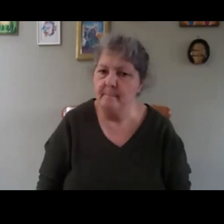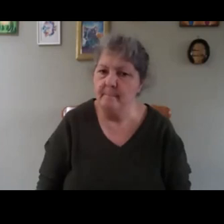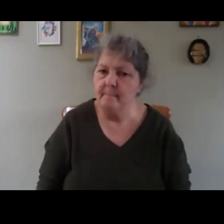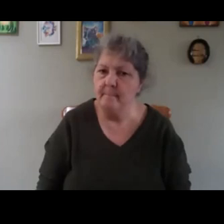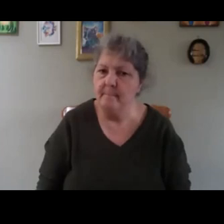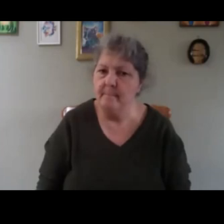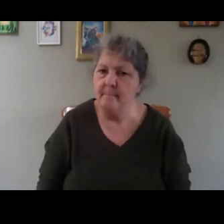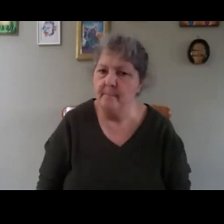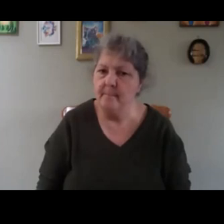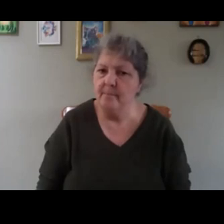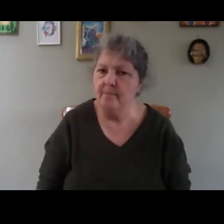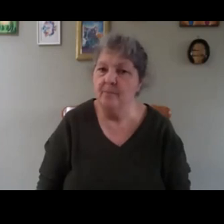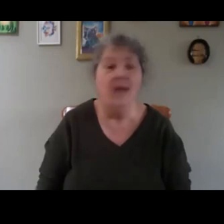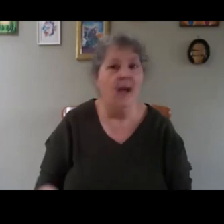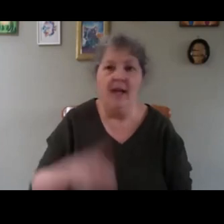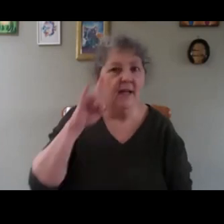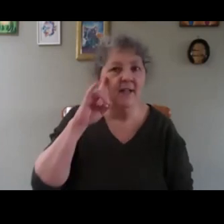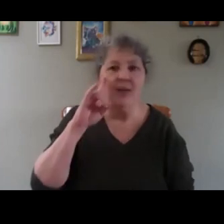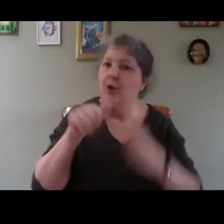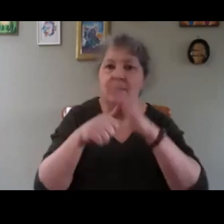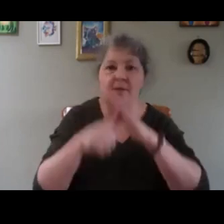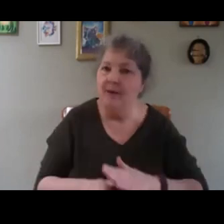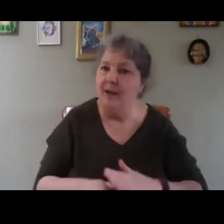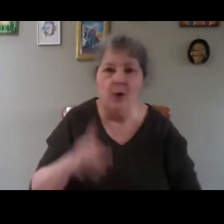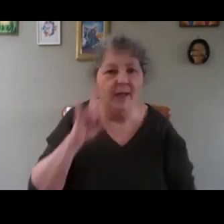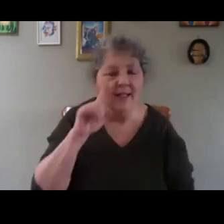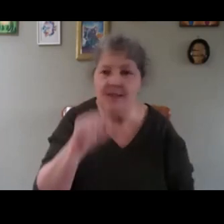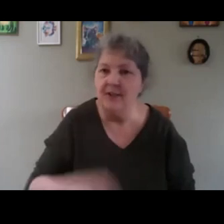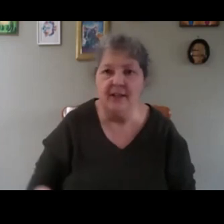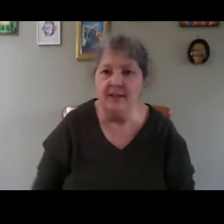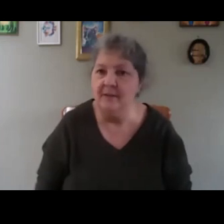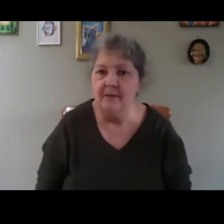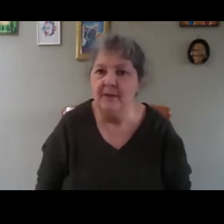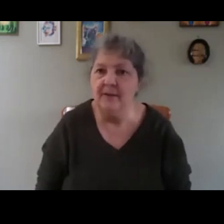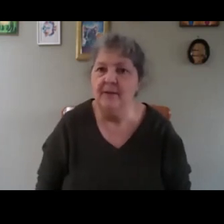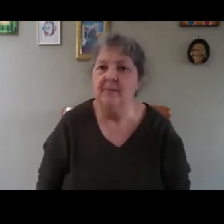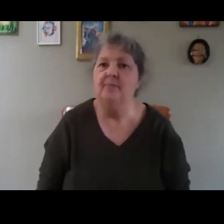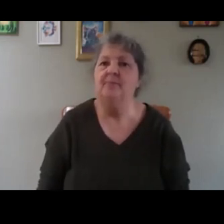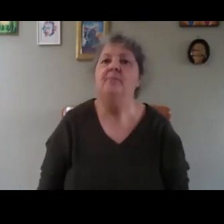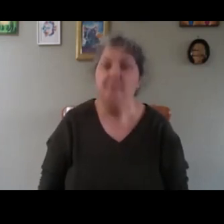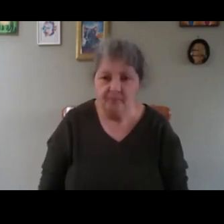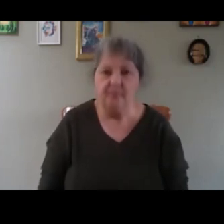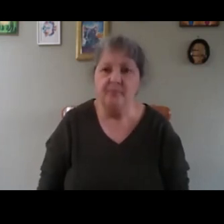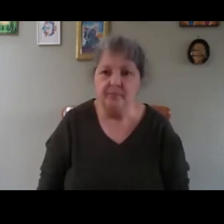Claudia, can you hear me? Can you hear the video? It's very low, I can't hear that. It's very low.